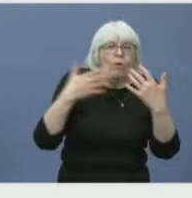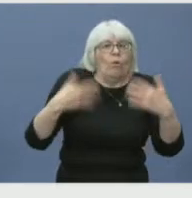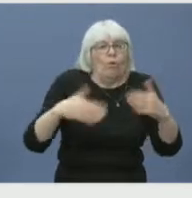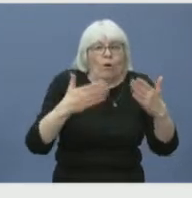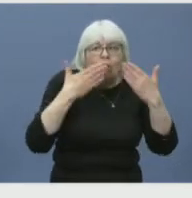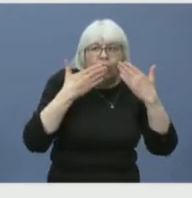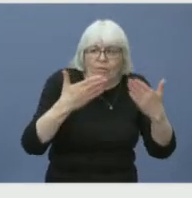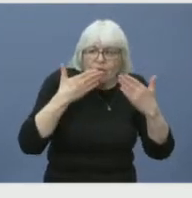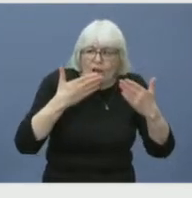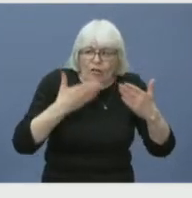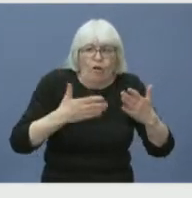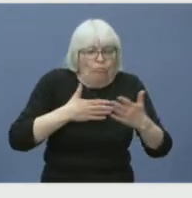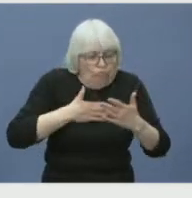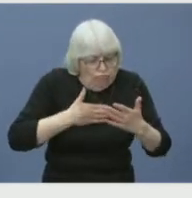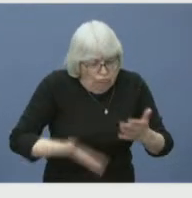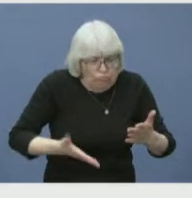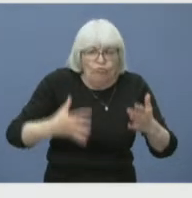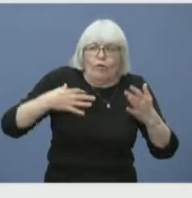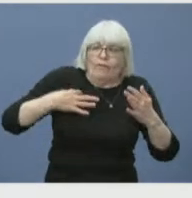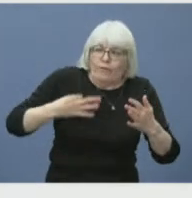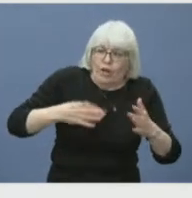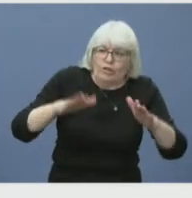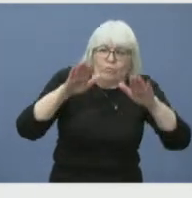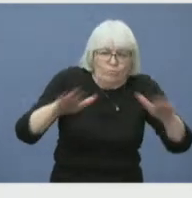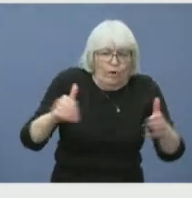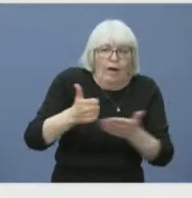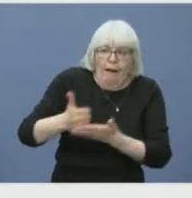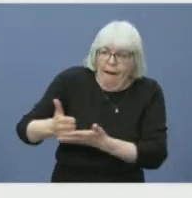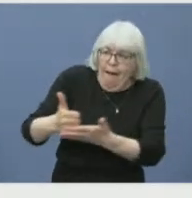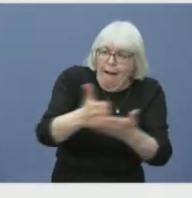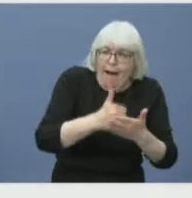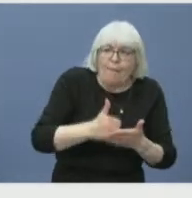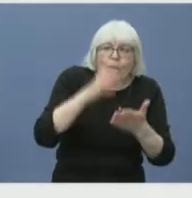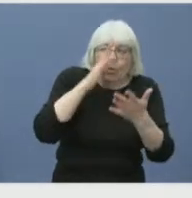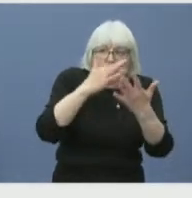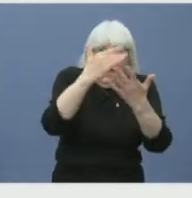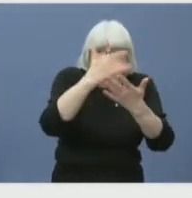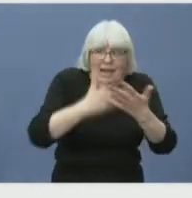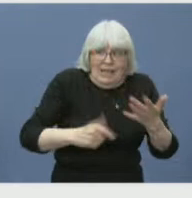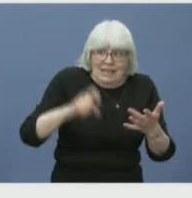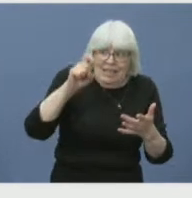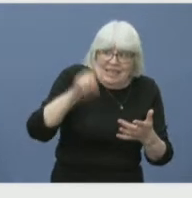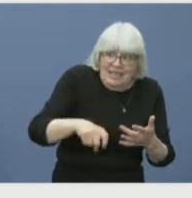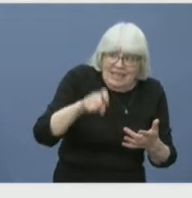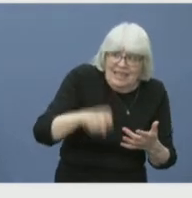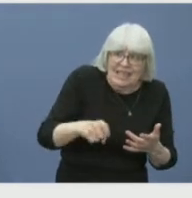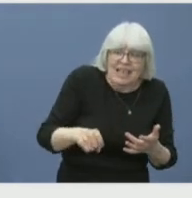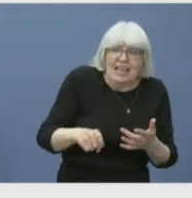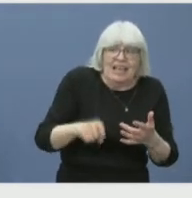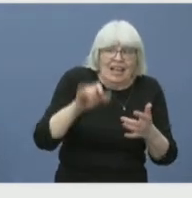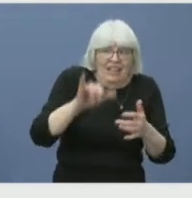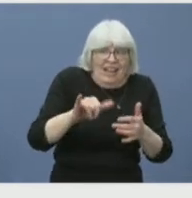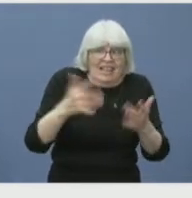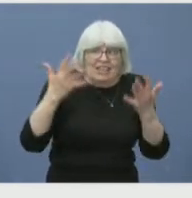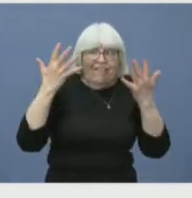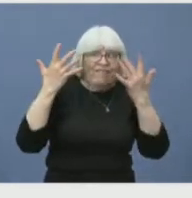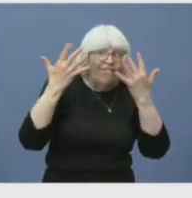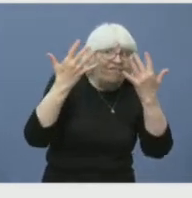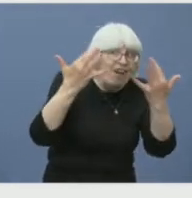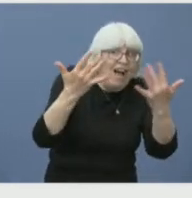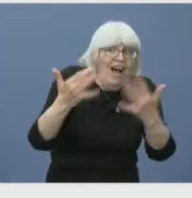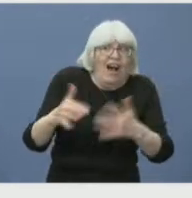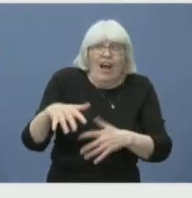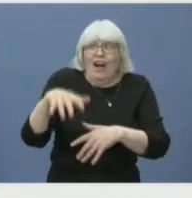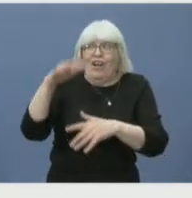their assistance. And as we go through that list, if they meet the wildfire training standards, the FIT testing that has to be completed, there is a